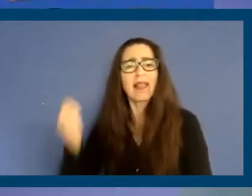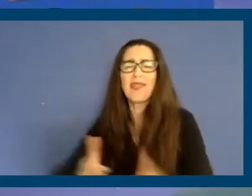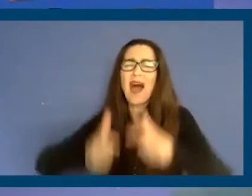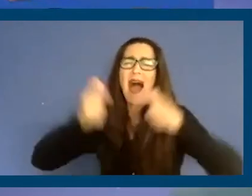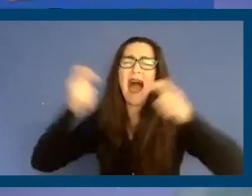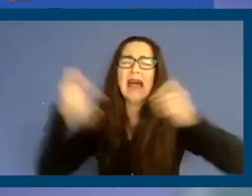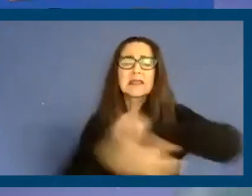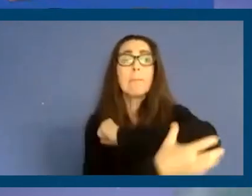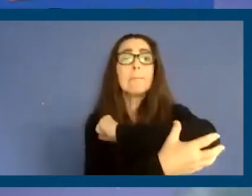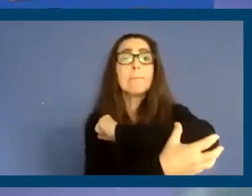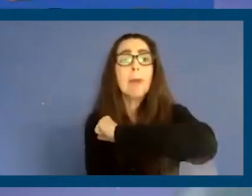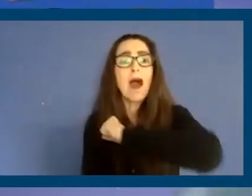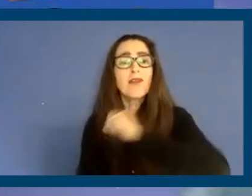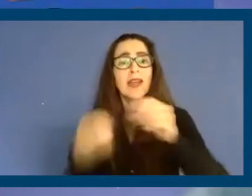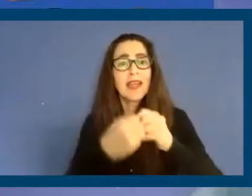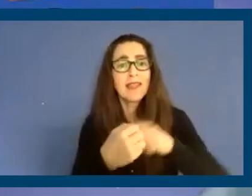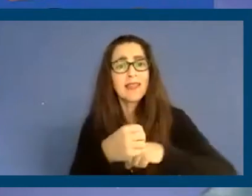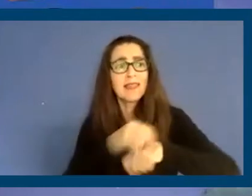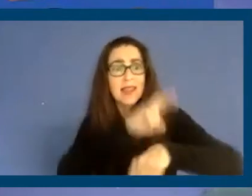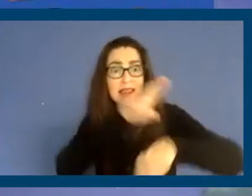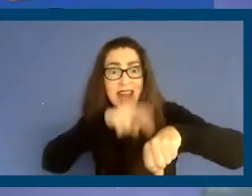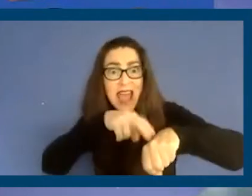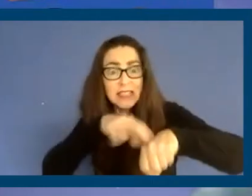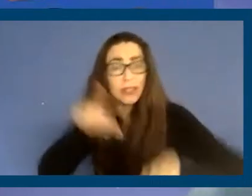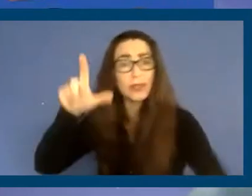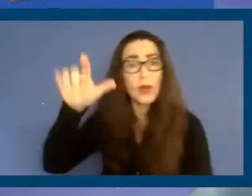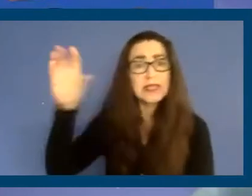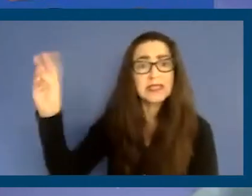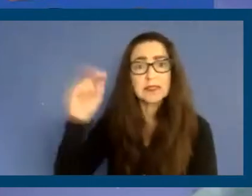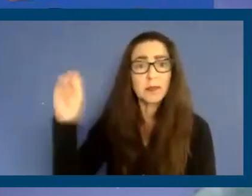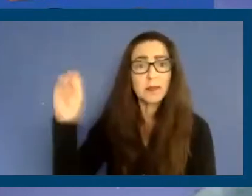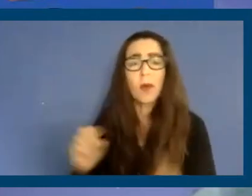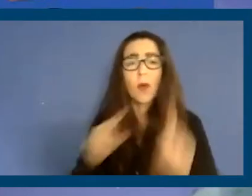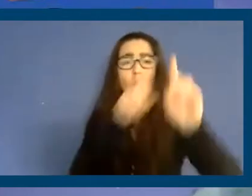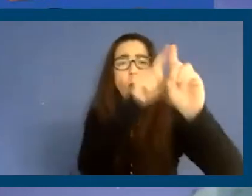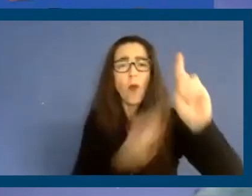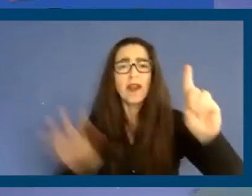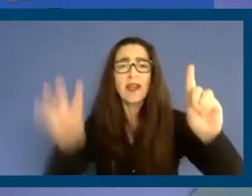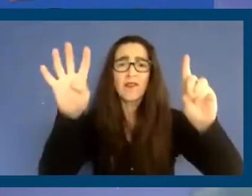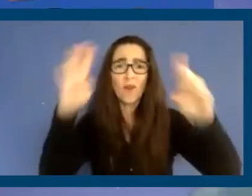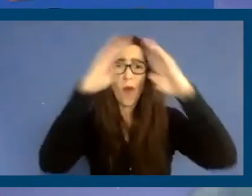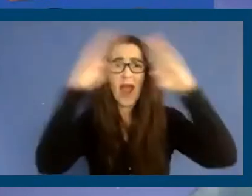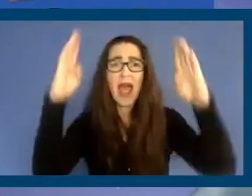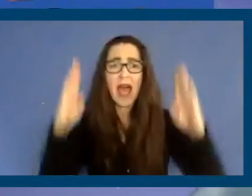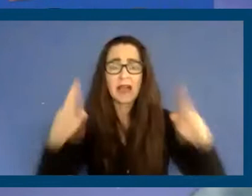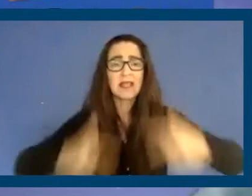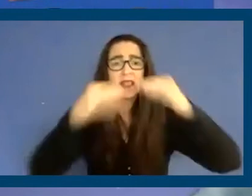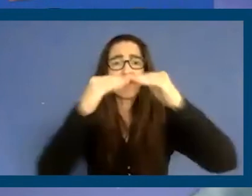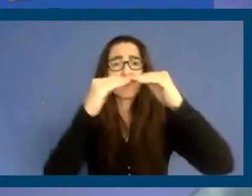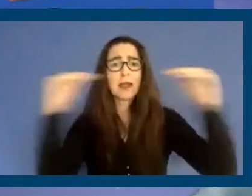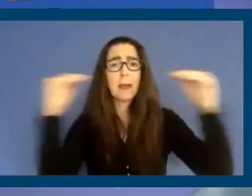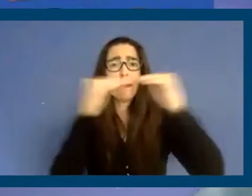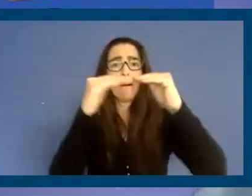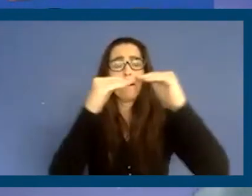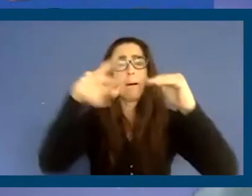in our nation at 26%. So one out of every four households are living below the poverty